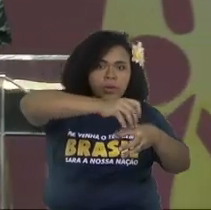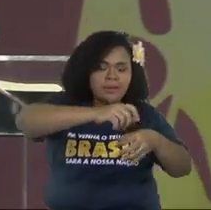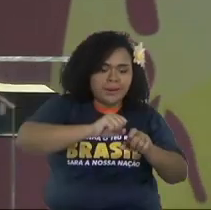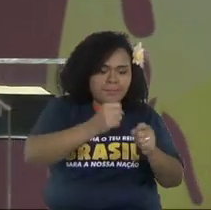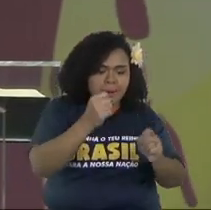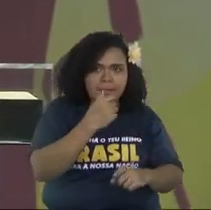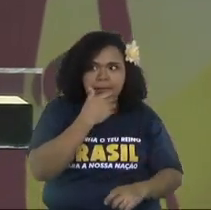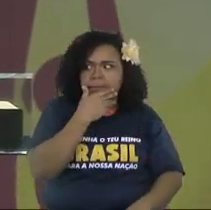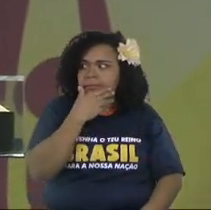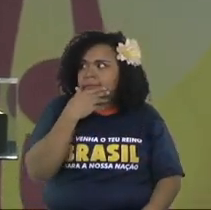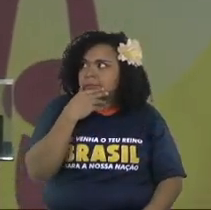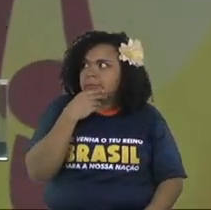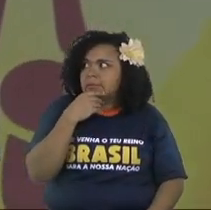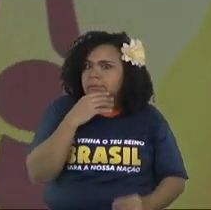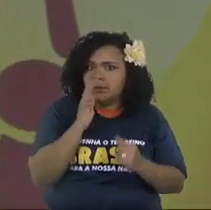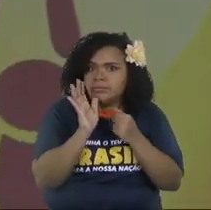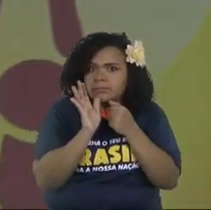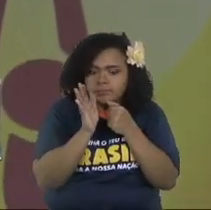the pipes,